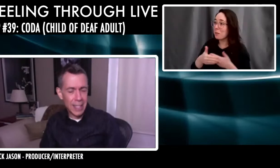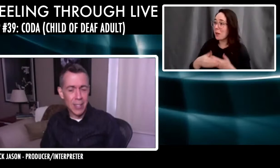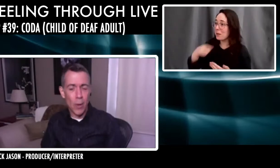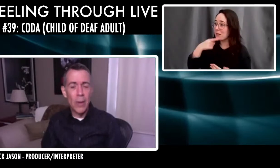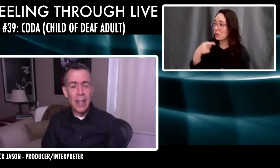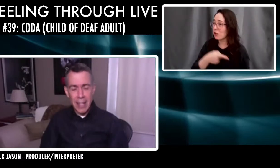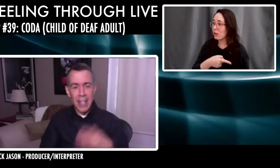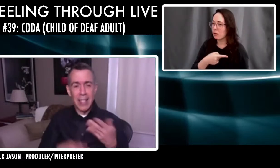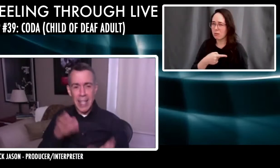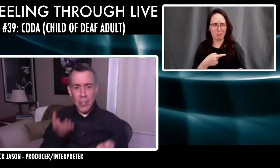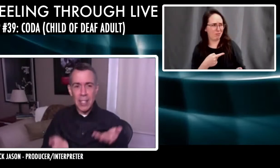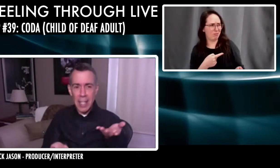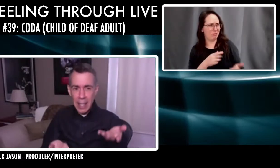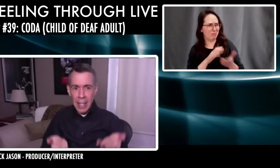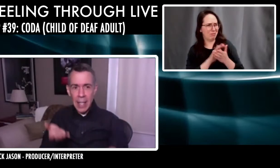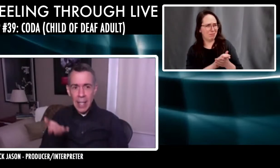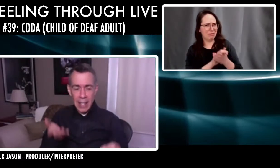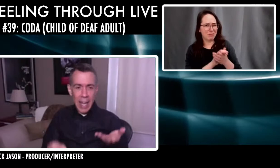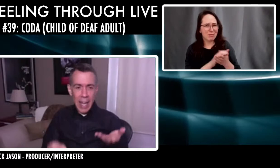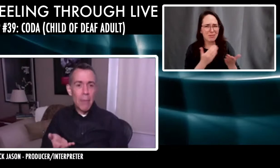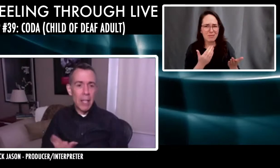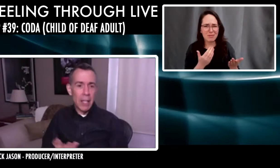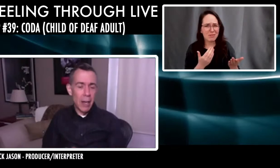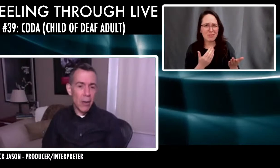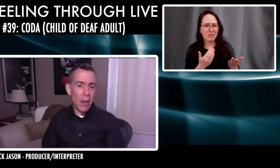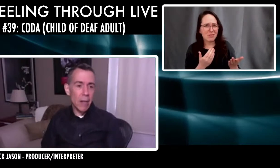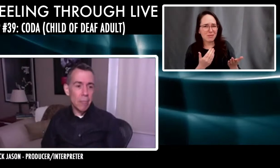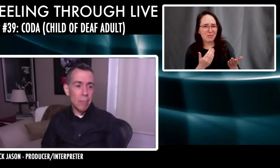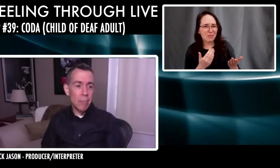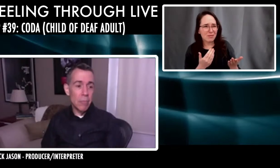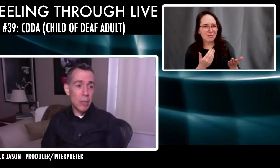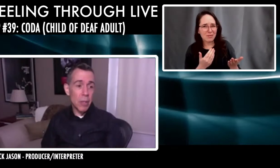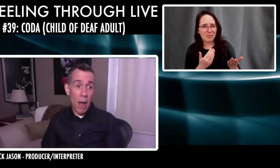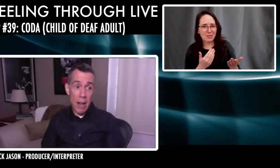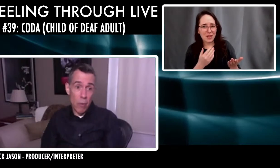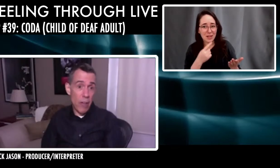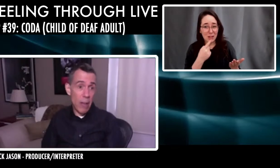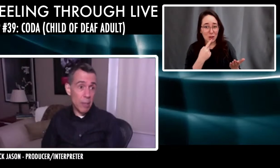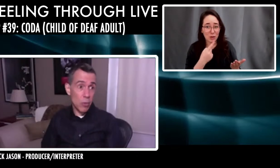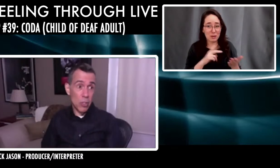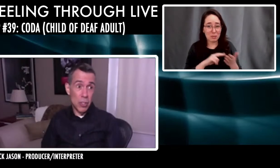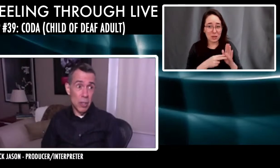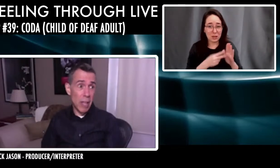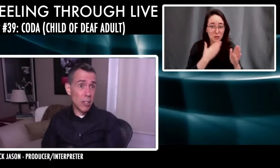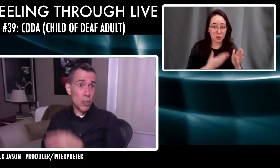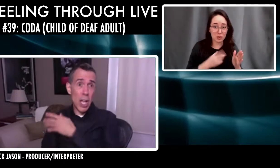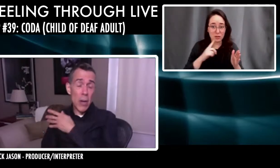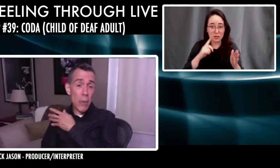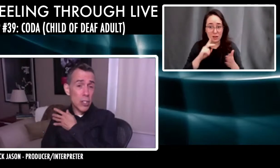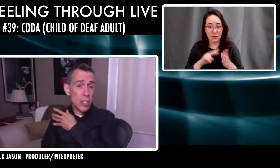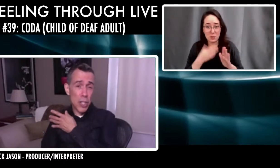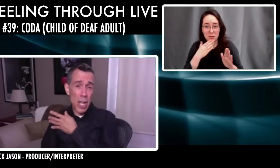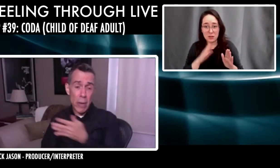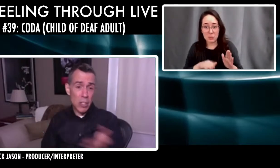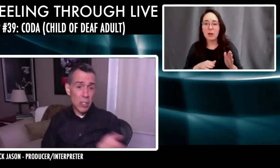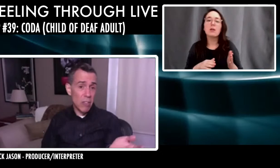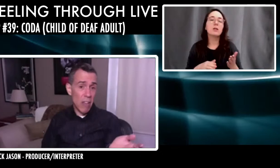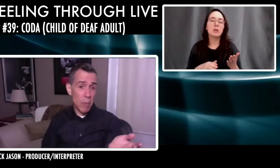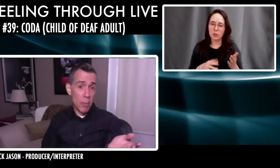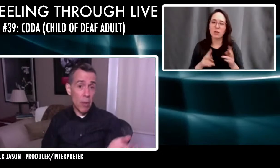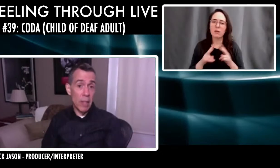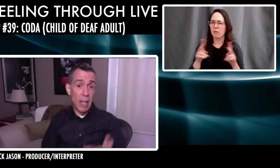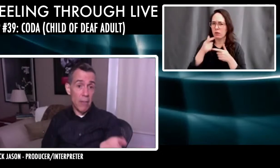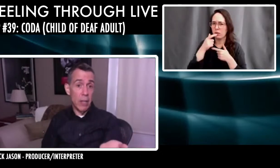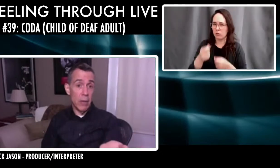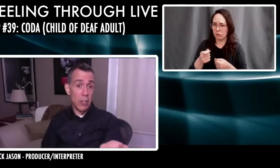that. And so that's an interesting dynamic there. There, I know of families who are like generations and generations of